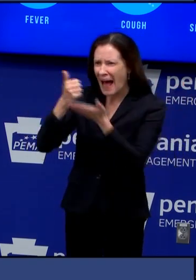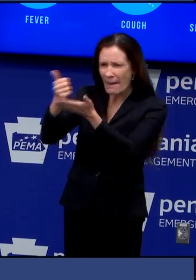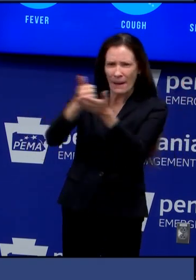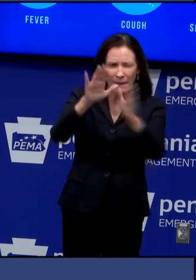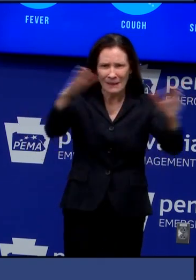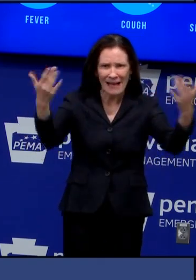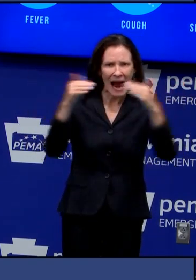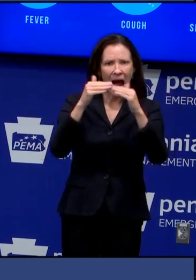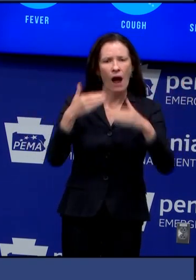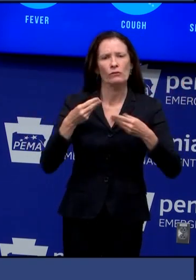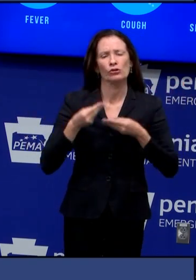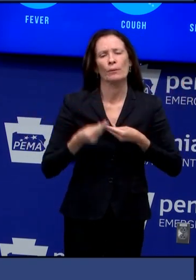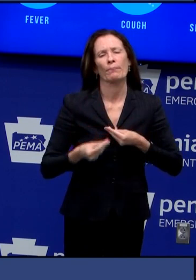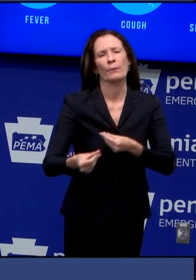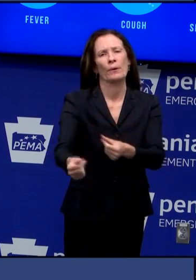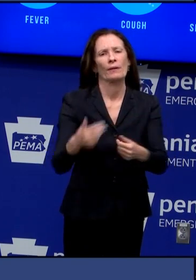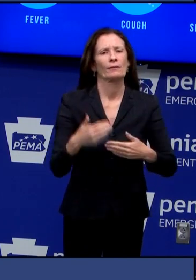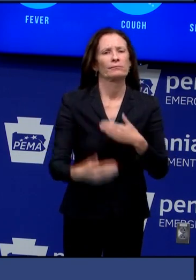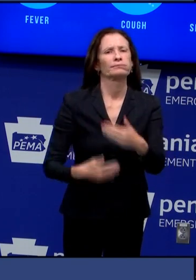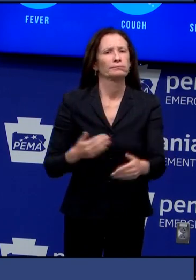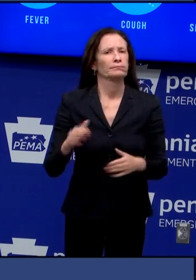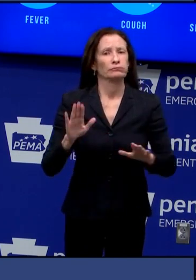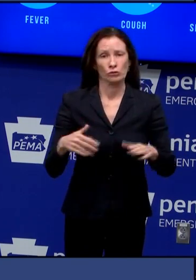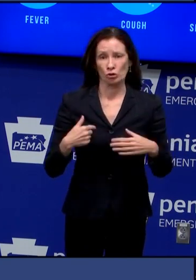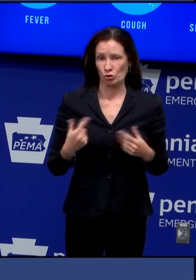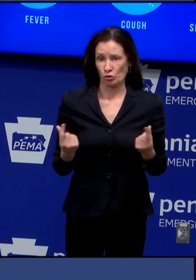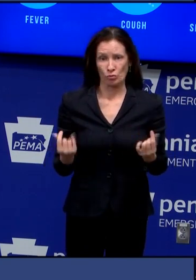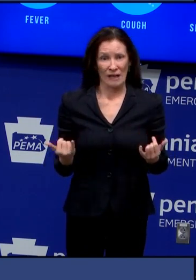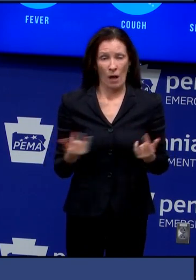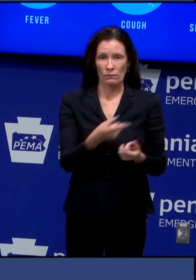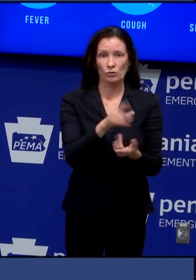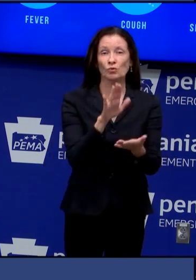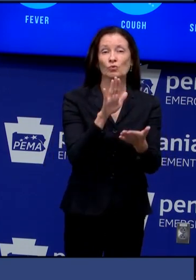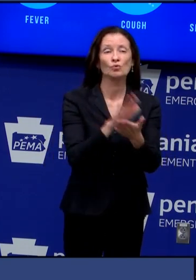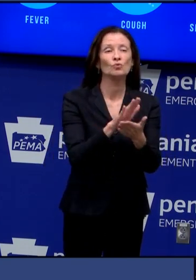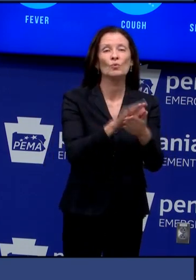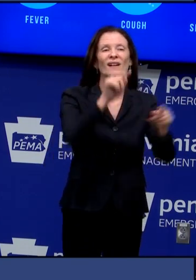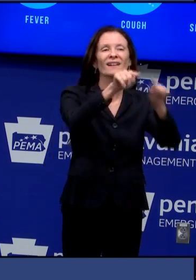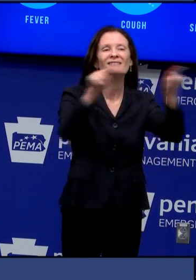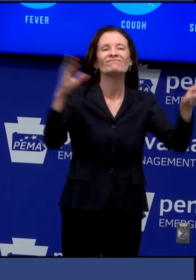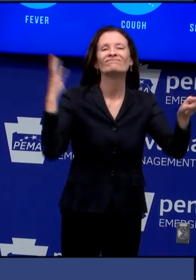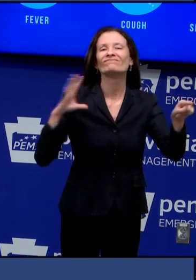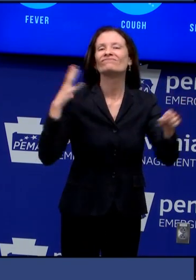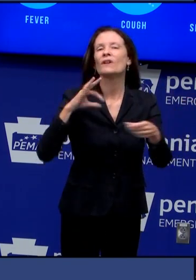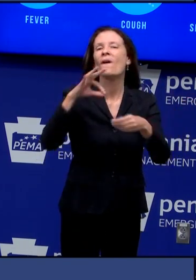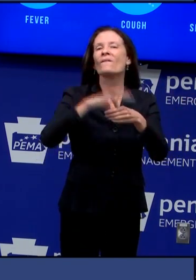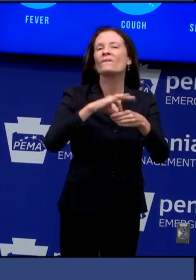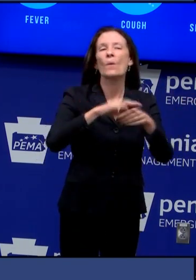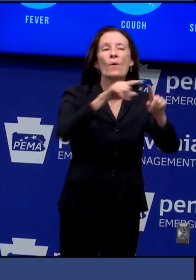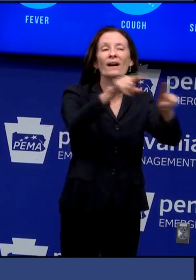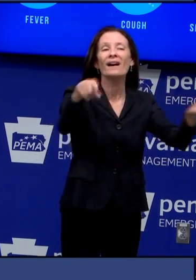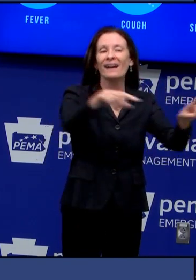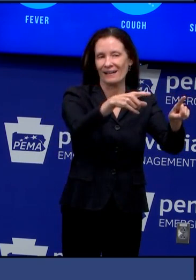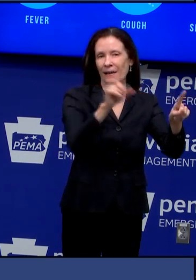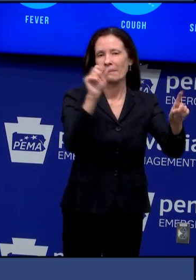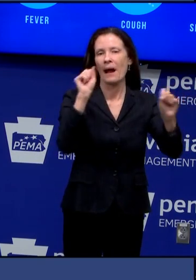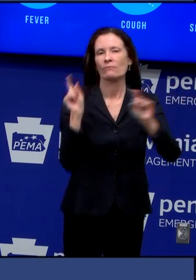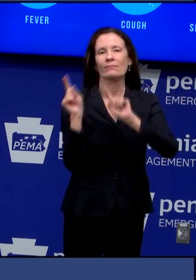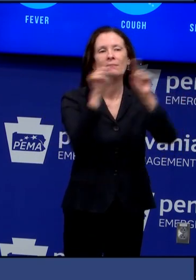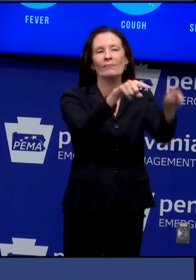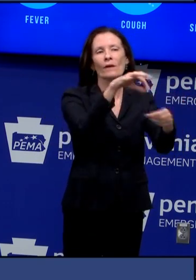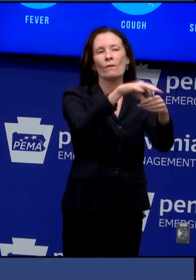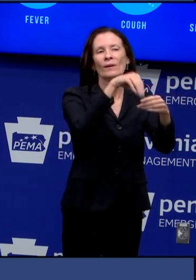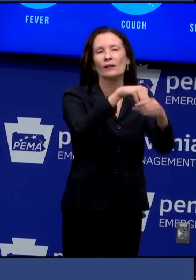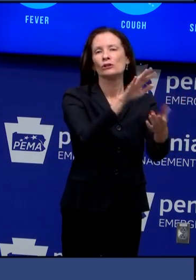and foremost is going to be is urging schools and other facilities to work with your counties to serve as polling